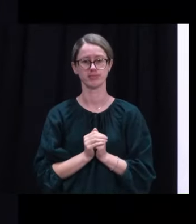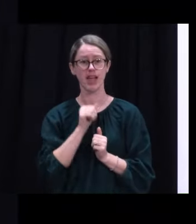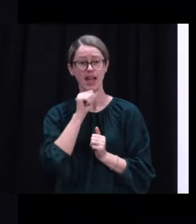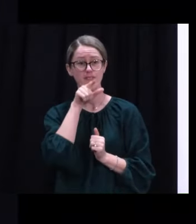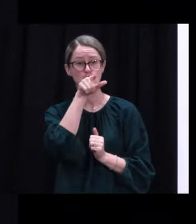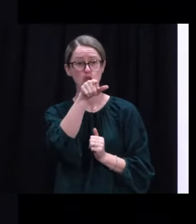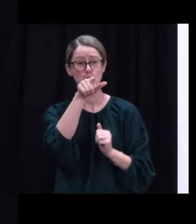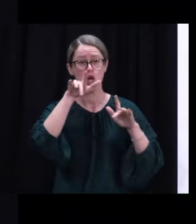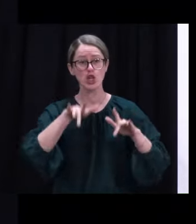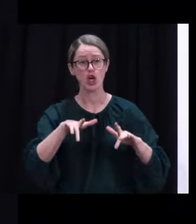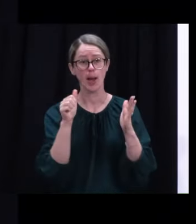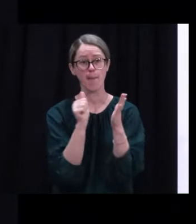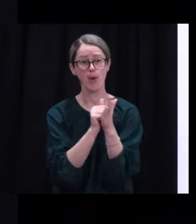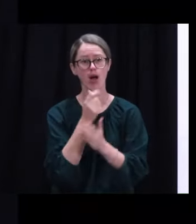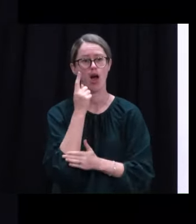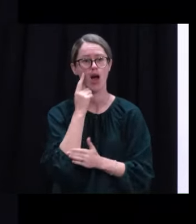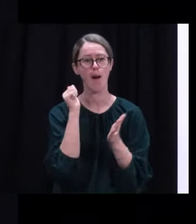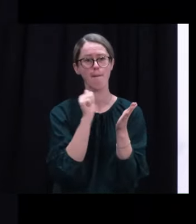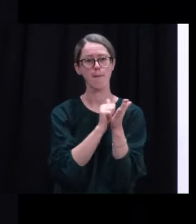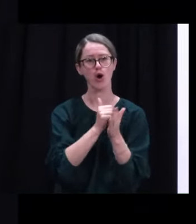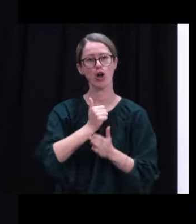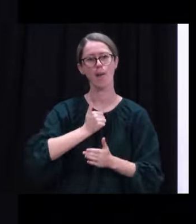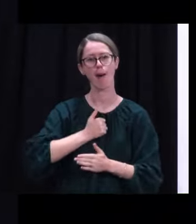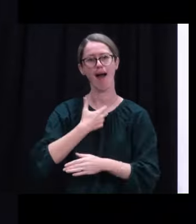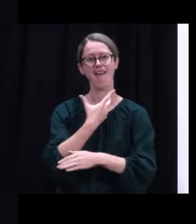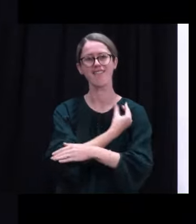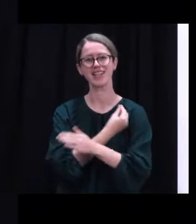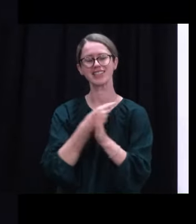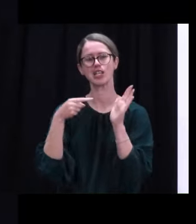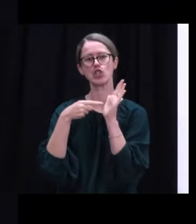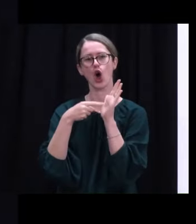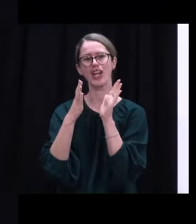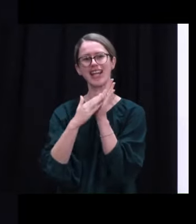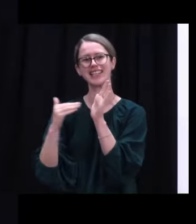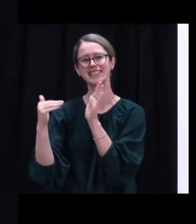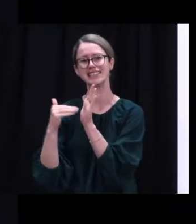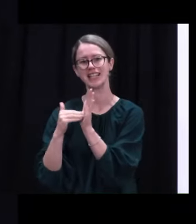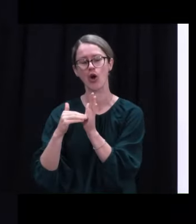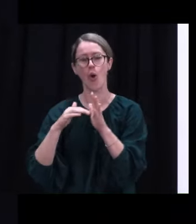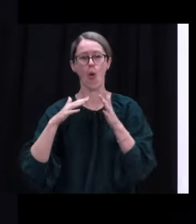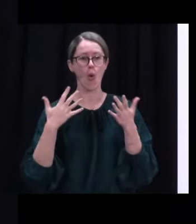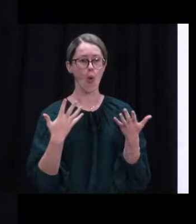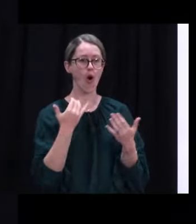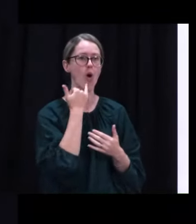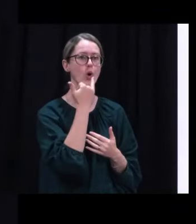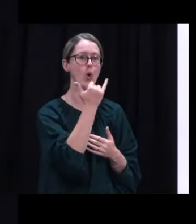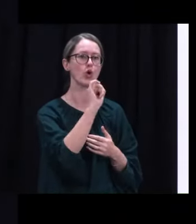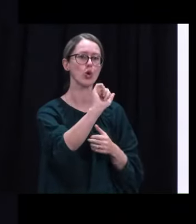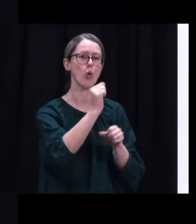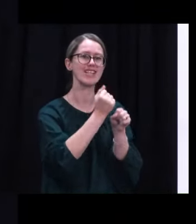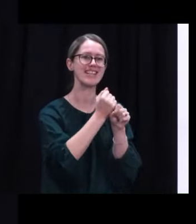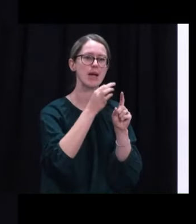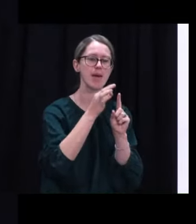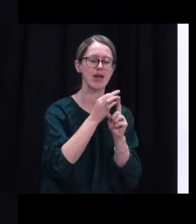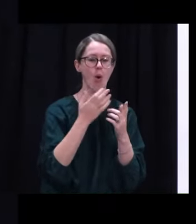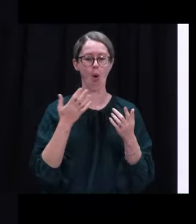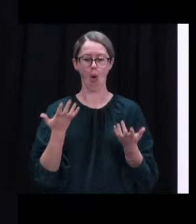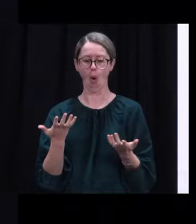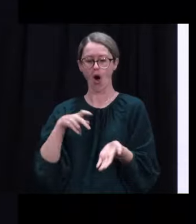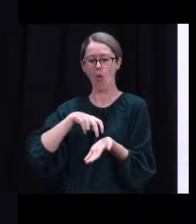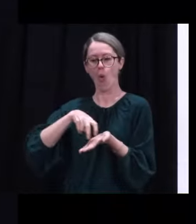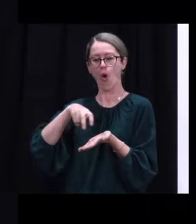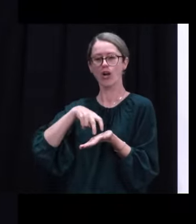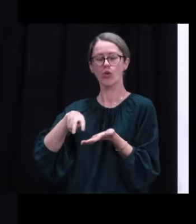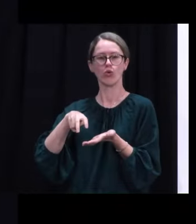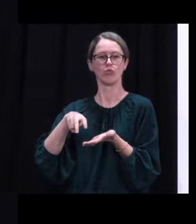haven't already, please go to bookmyvaccine.nz to make a booking or contact your local GP if they are vaccinating or simply show up at a local